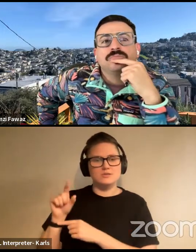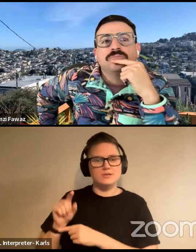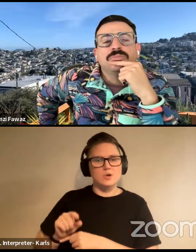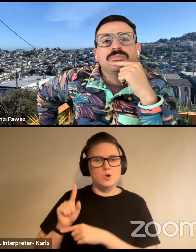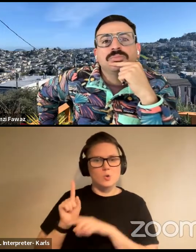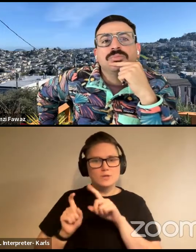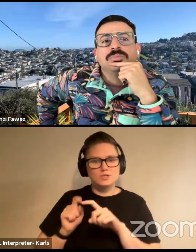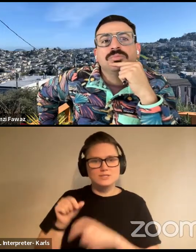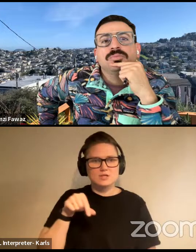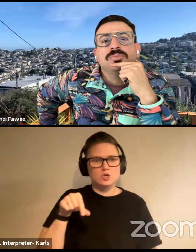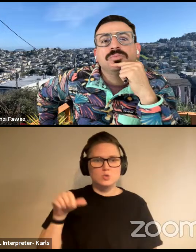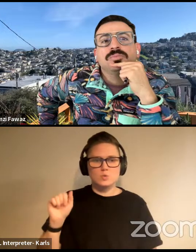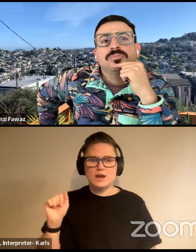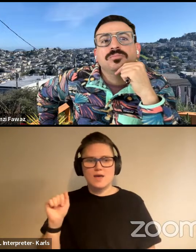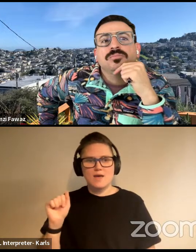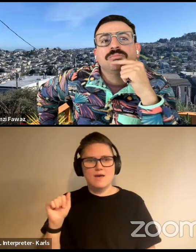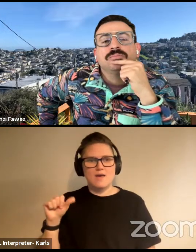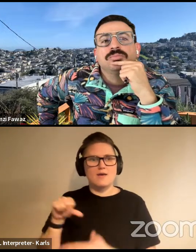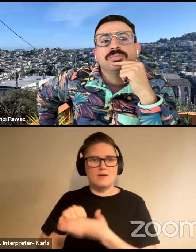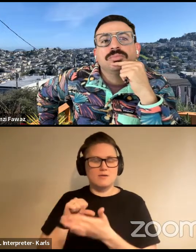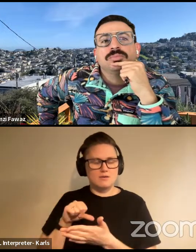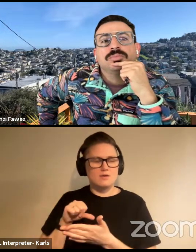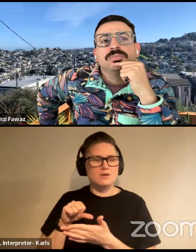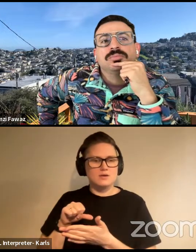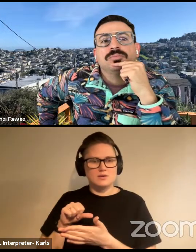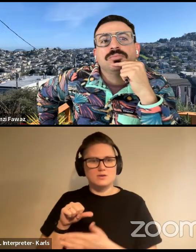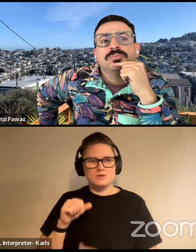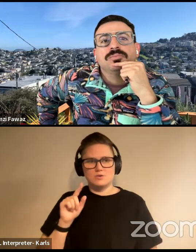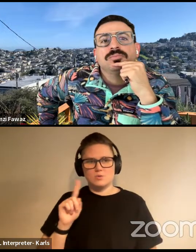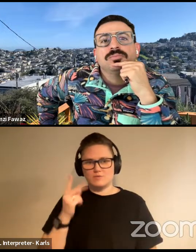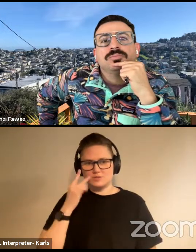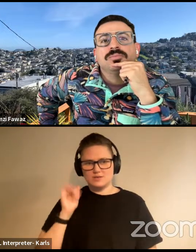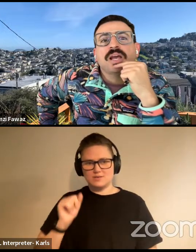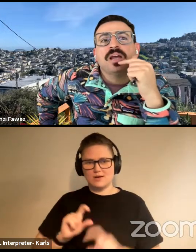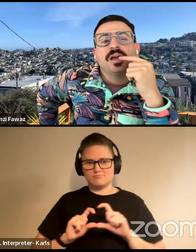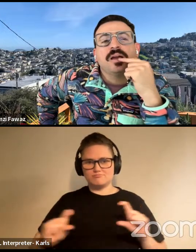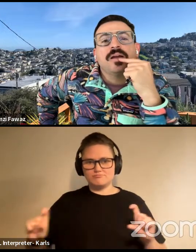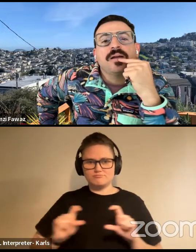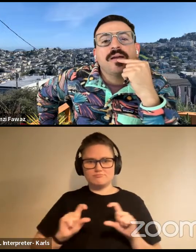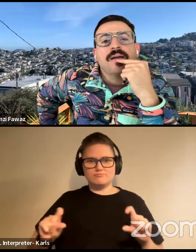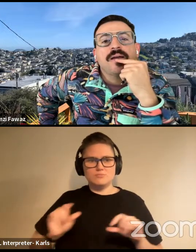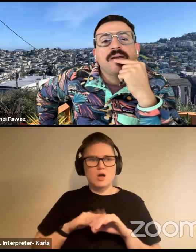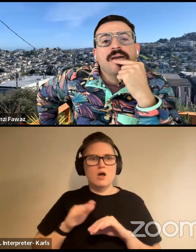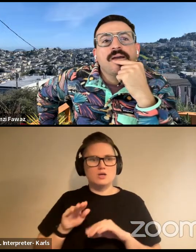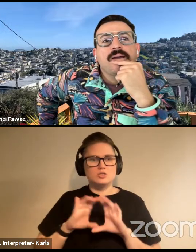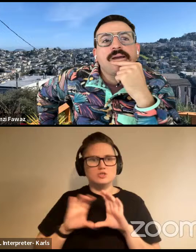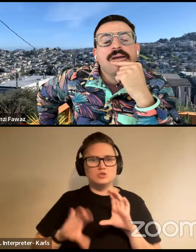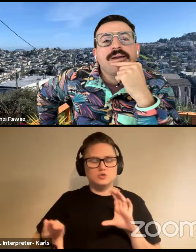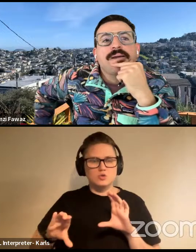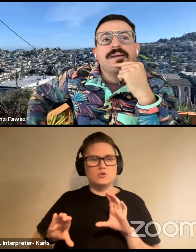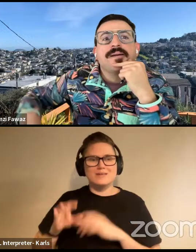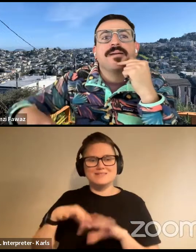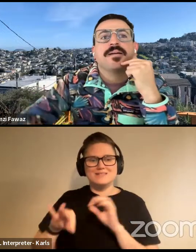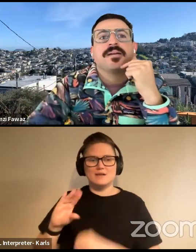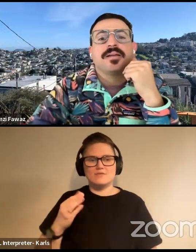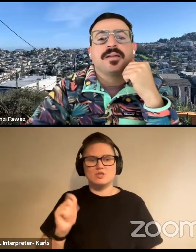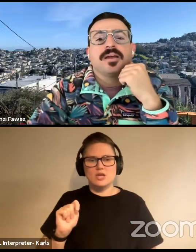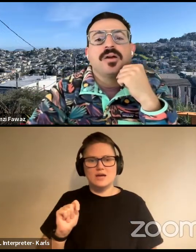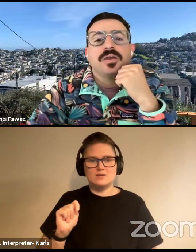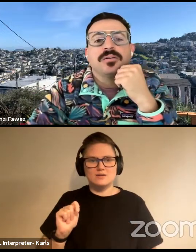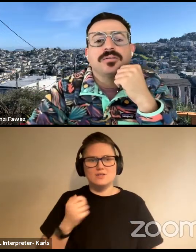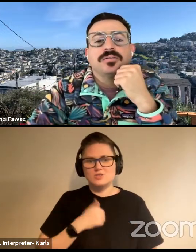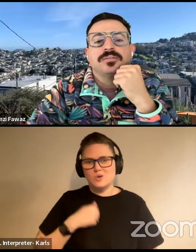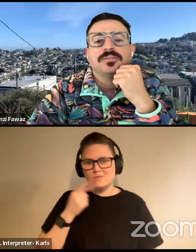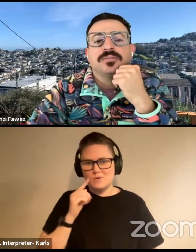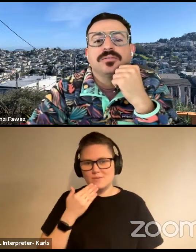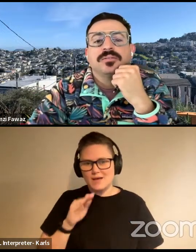question and answer box, wherever you find that on zoom, there is one, uh, rather than in the chat. Sorry for those bad instructions.